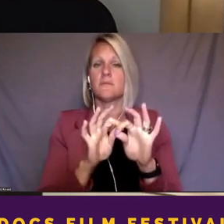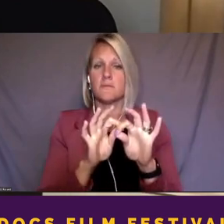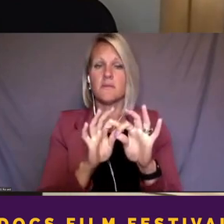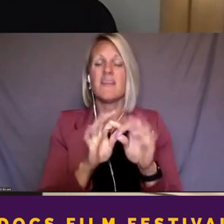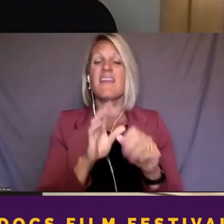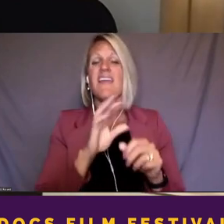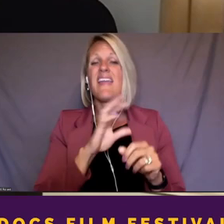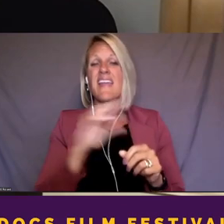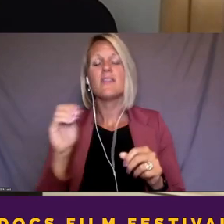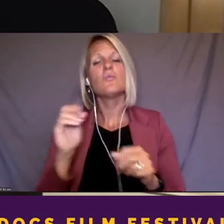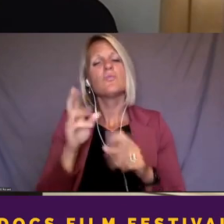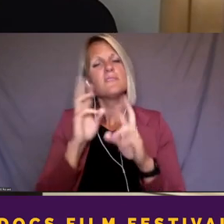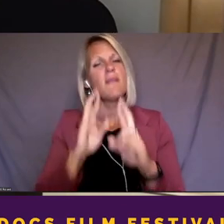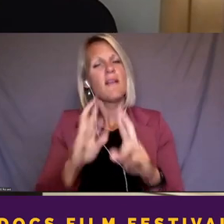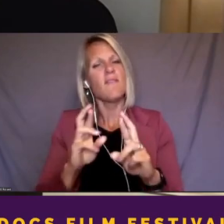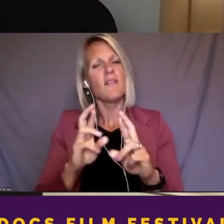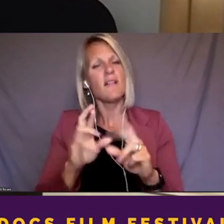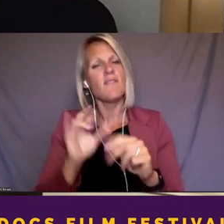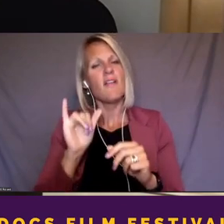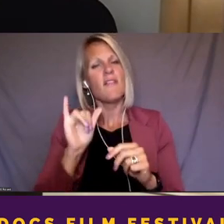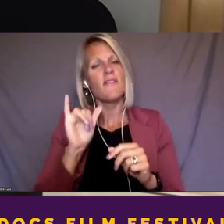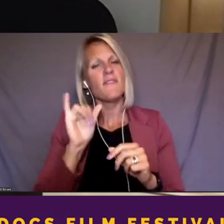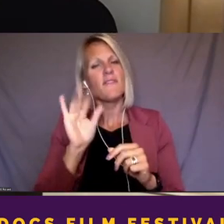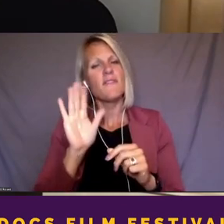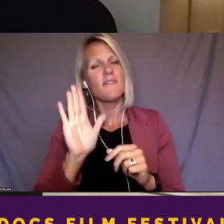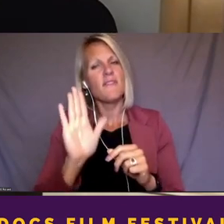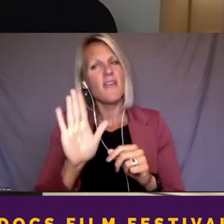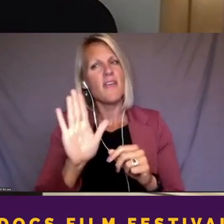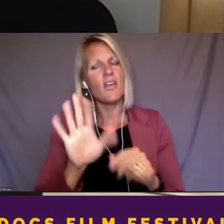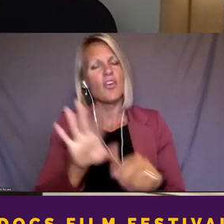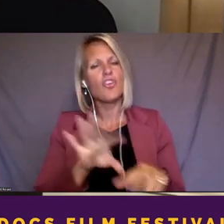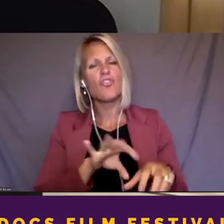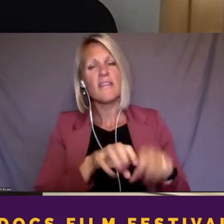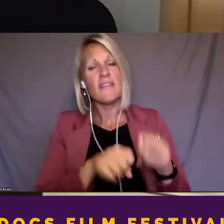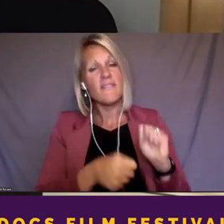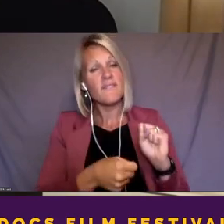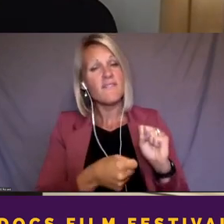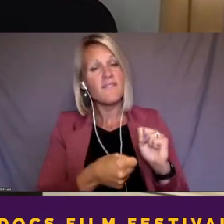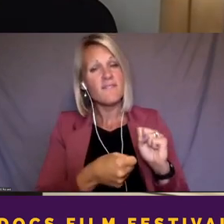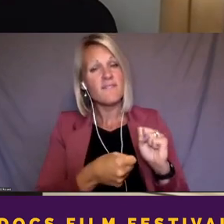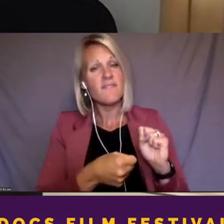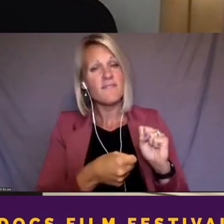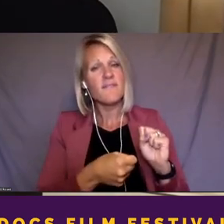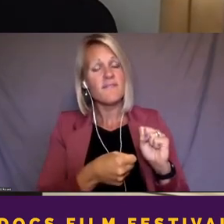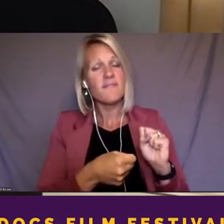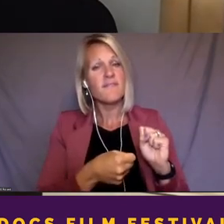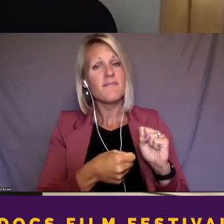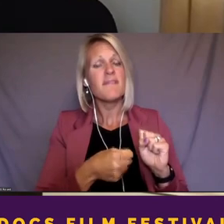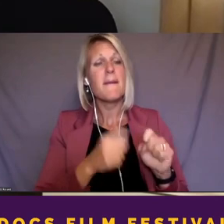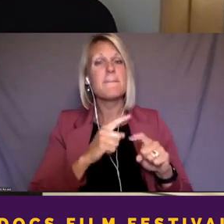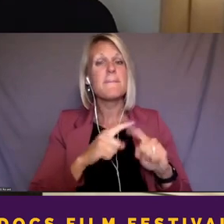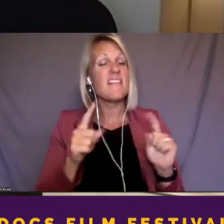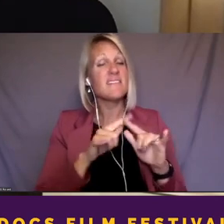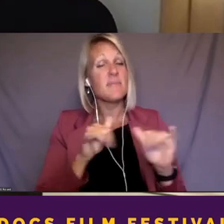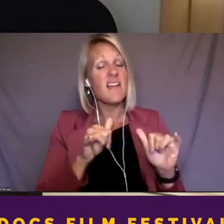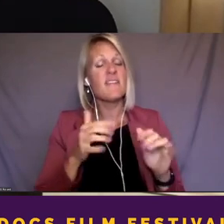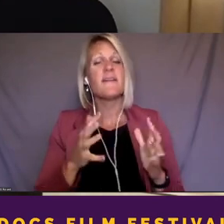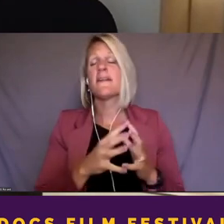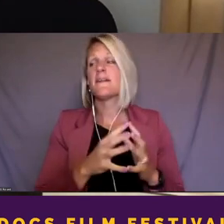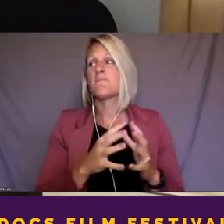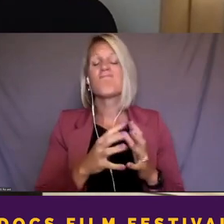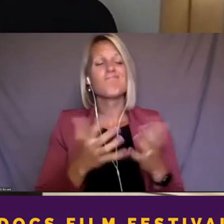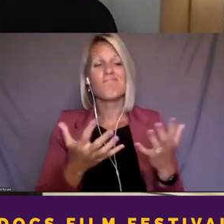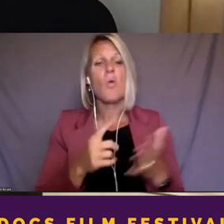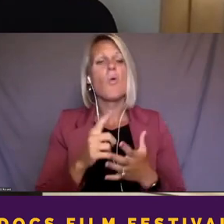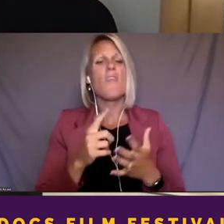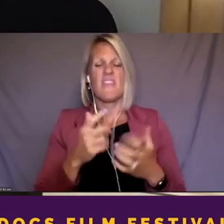of their grief, but also their anger. And not their anger, but what they were trying to resolve because